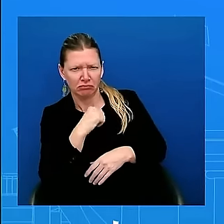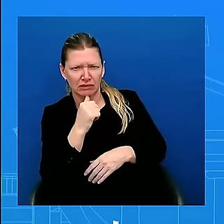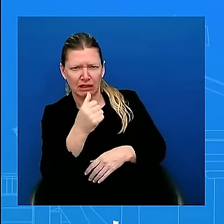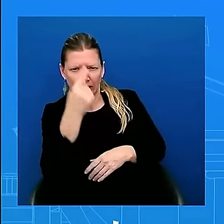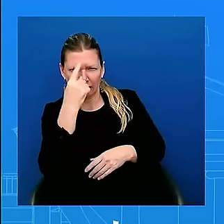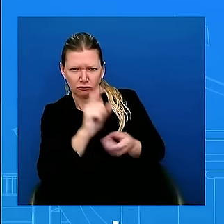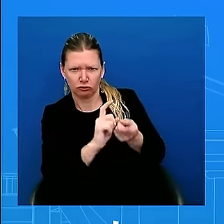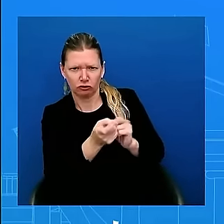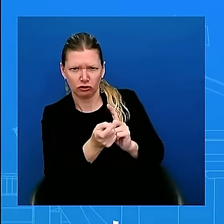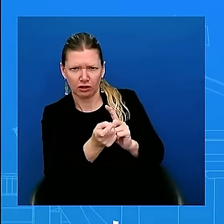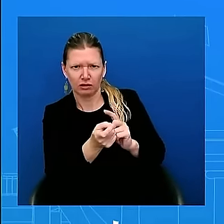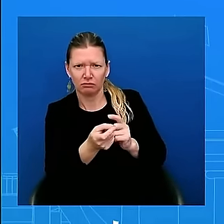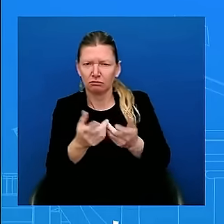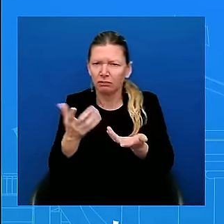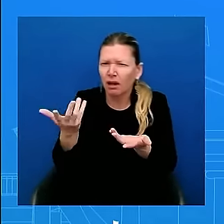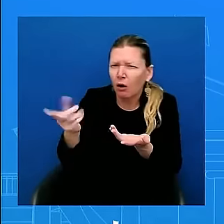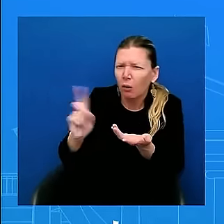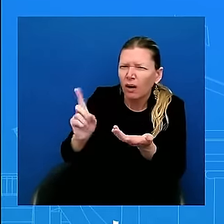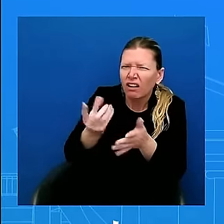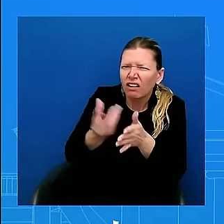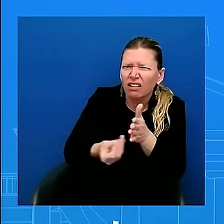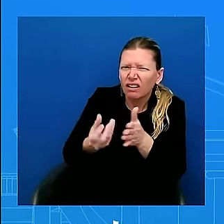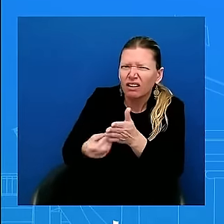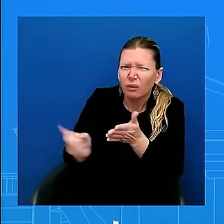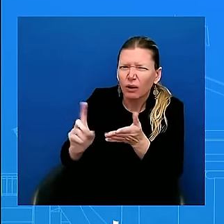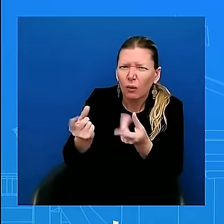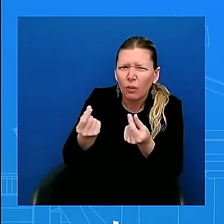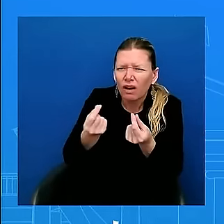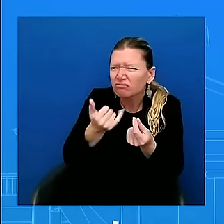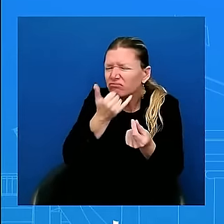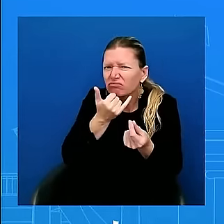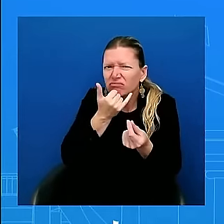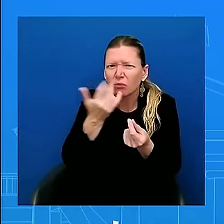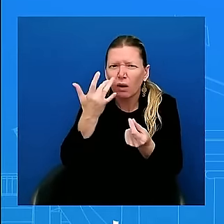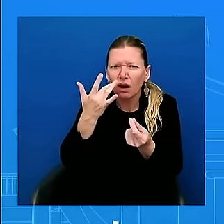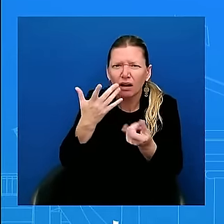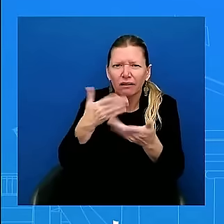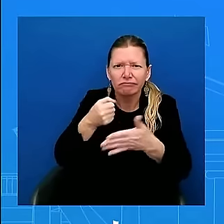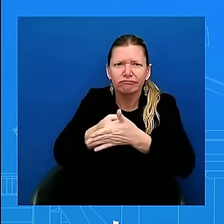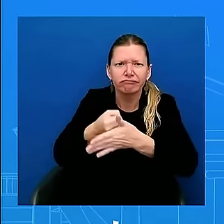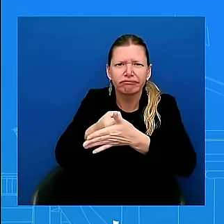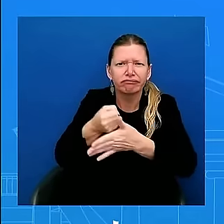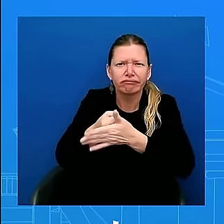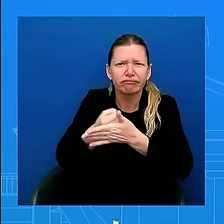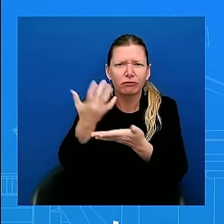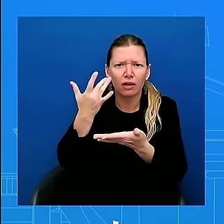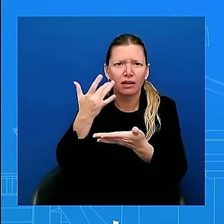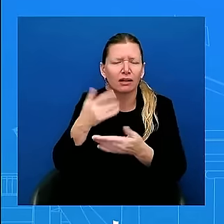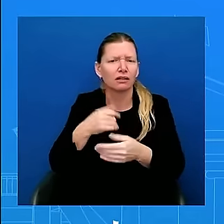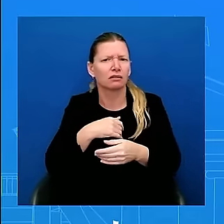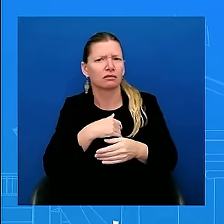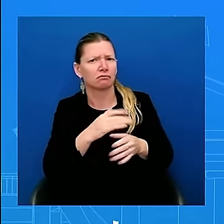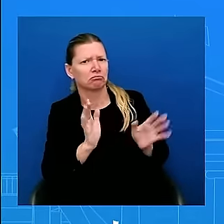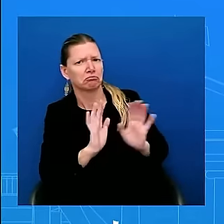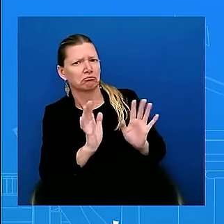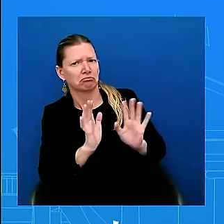I wouldn't say nothing's changed. I mean, those last 20 days that you talk about and we've been working really, really hard to try to get those gaps closed.